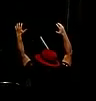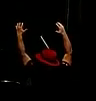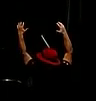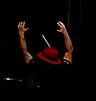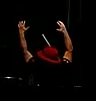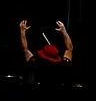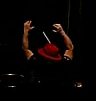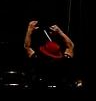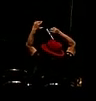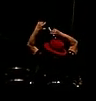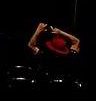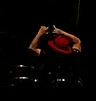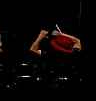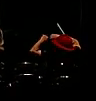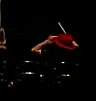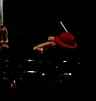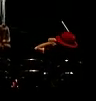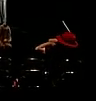Okay, first question.